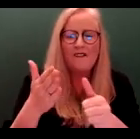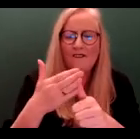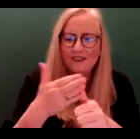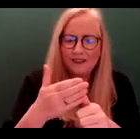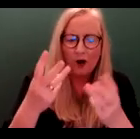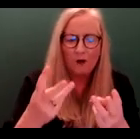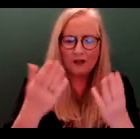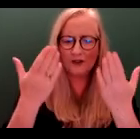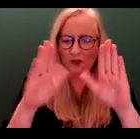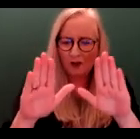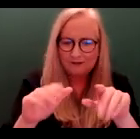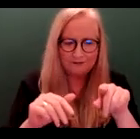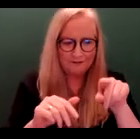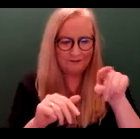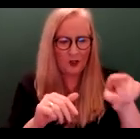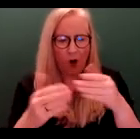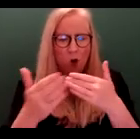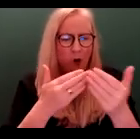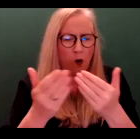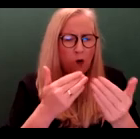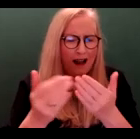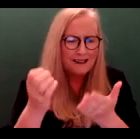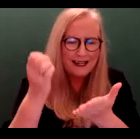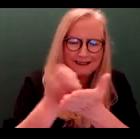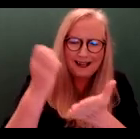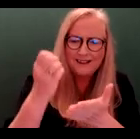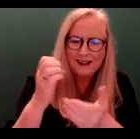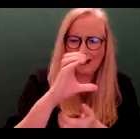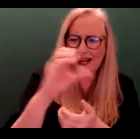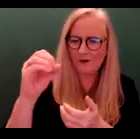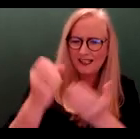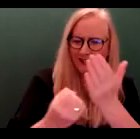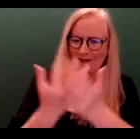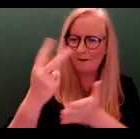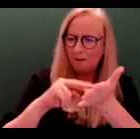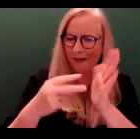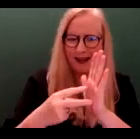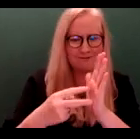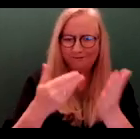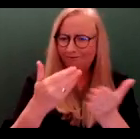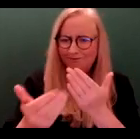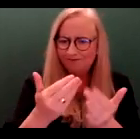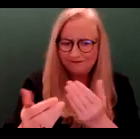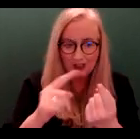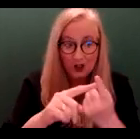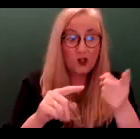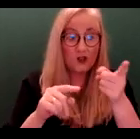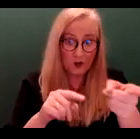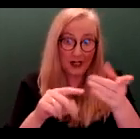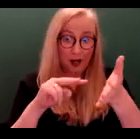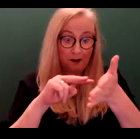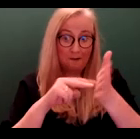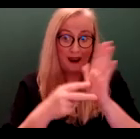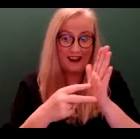want to look at what exactly a county development plan is. Well, the draft Kerry County Development